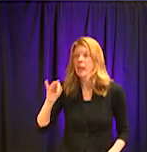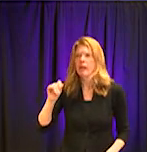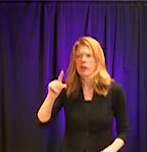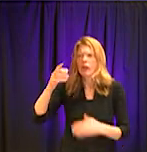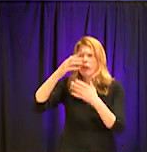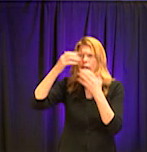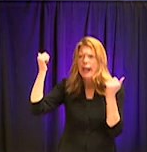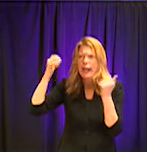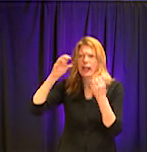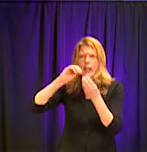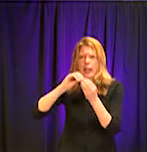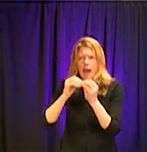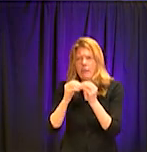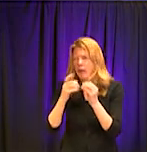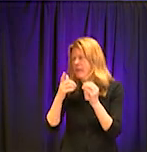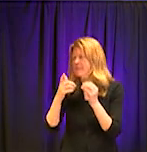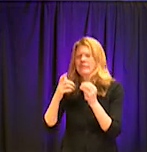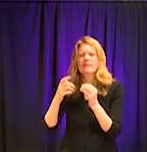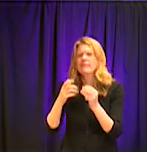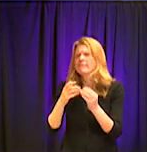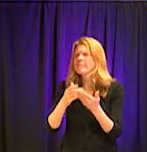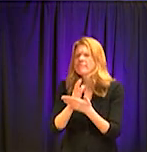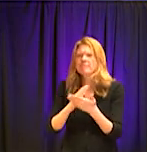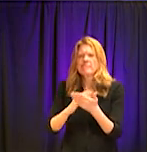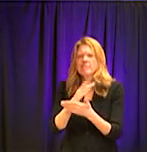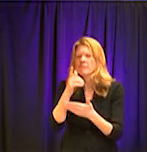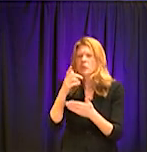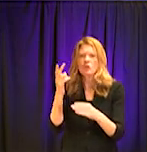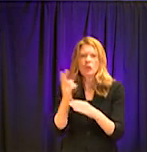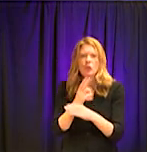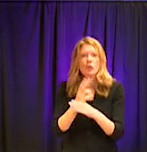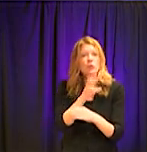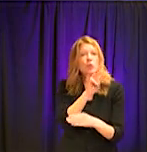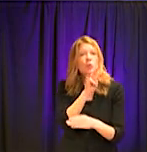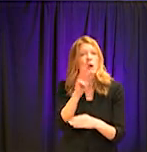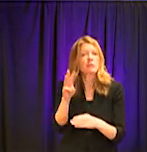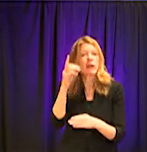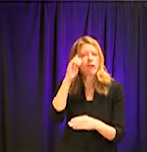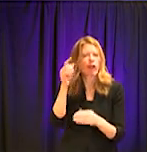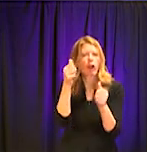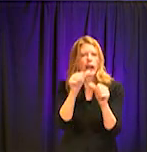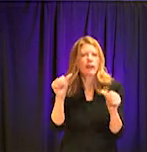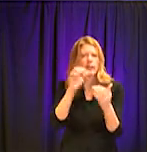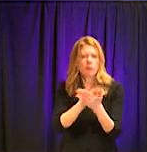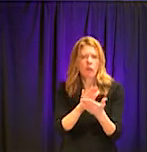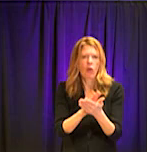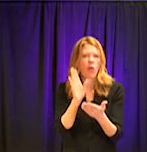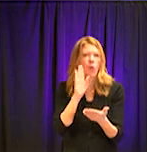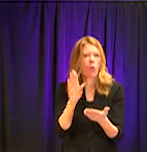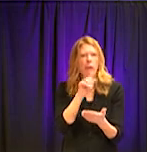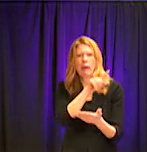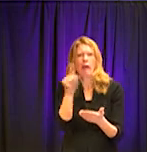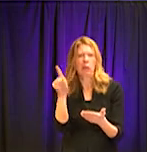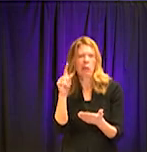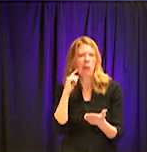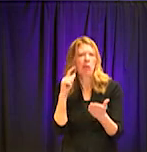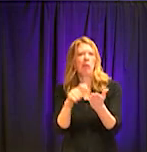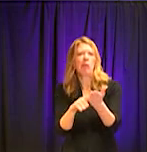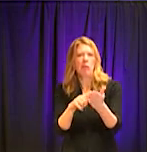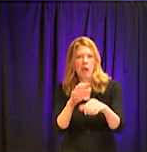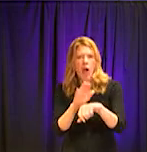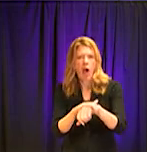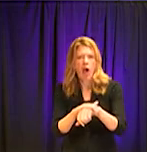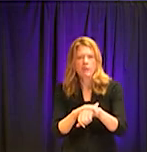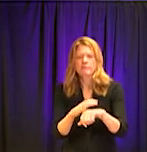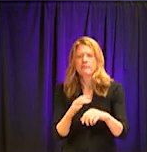written down, again, go to any local school website and you'll see it published there. There's also an opportunity for you to email in.